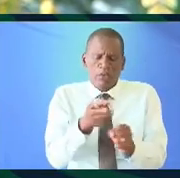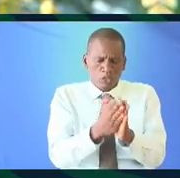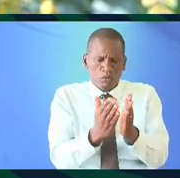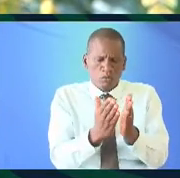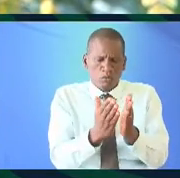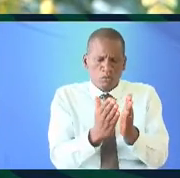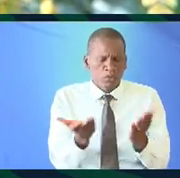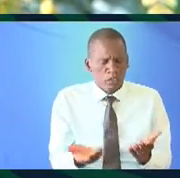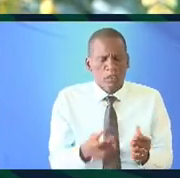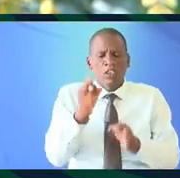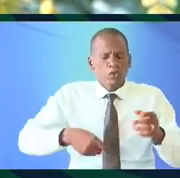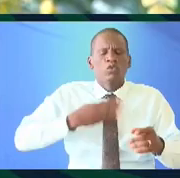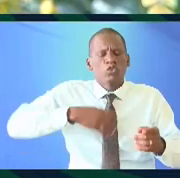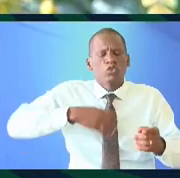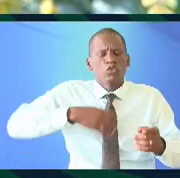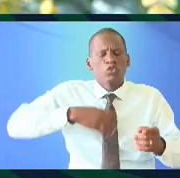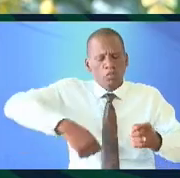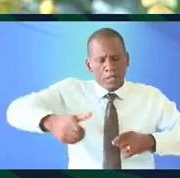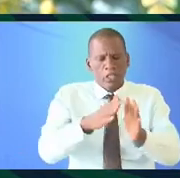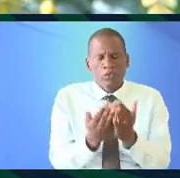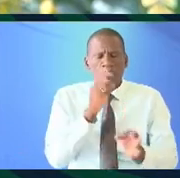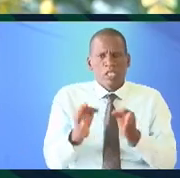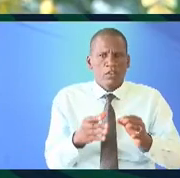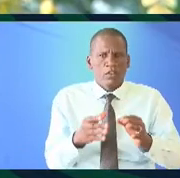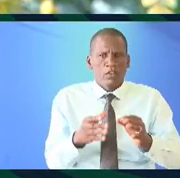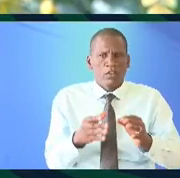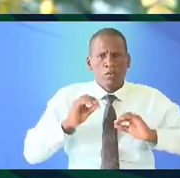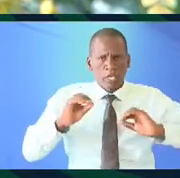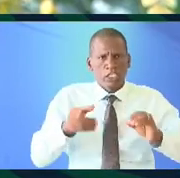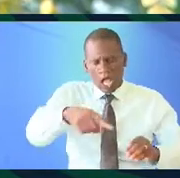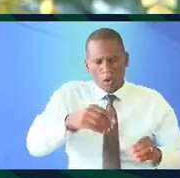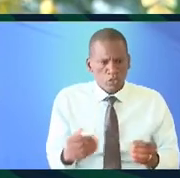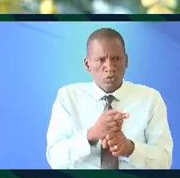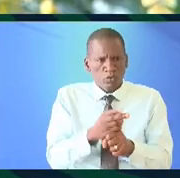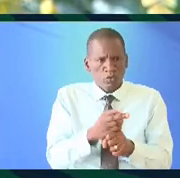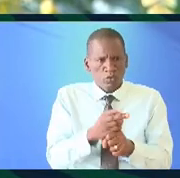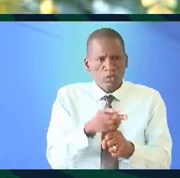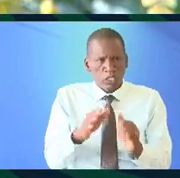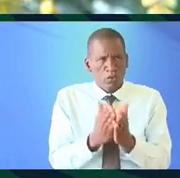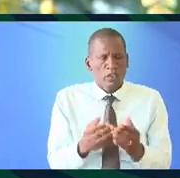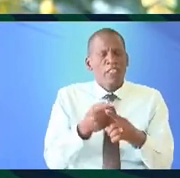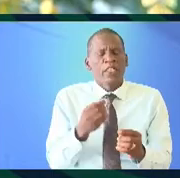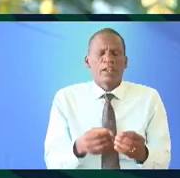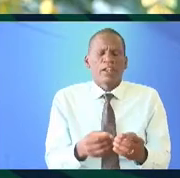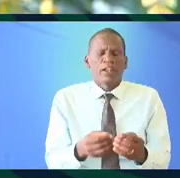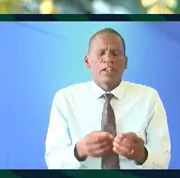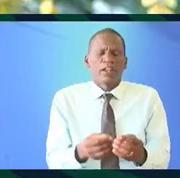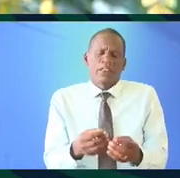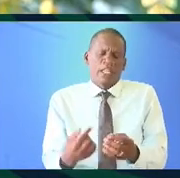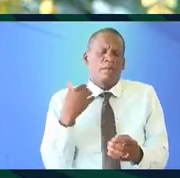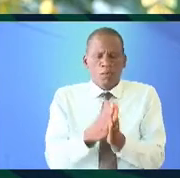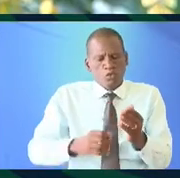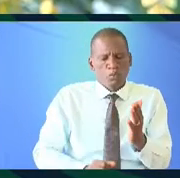we are using these books if we are buying these books if we are teaching our children using these books then the volumes